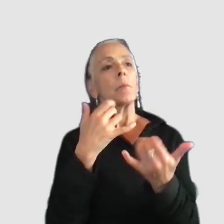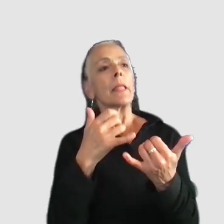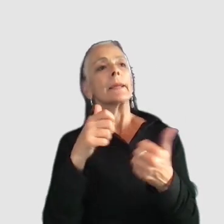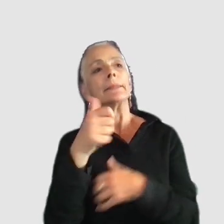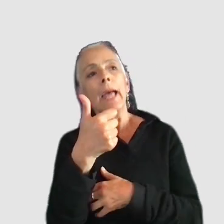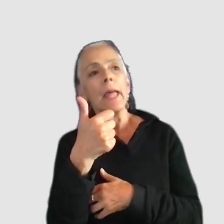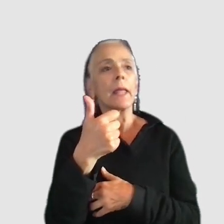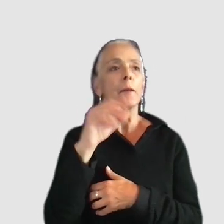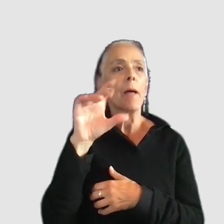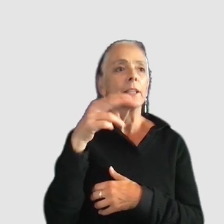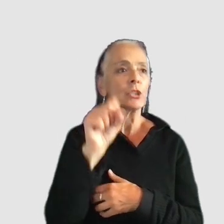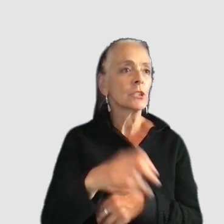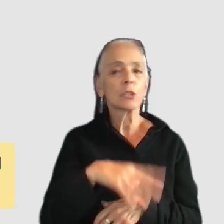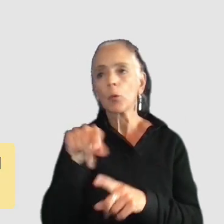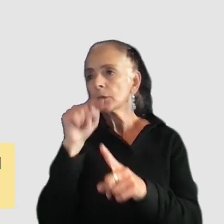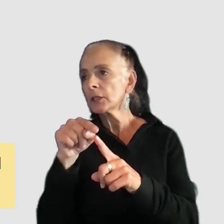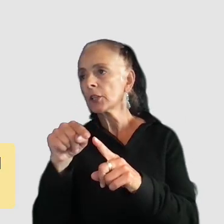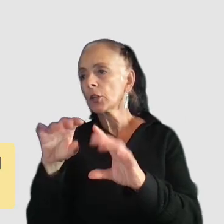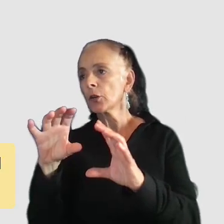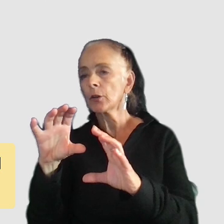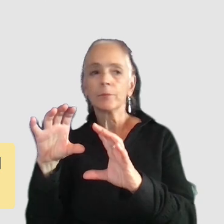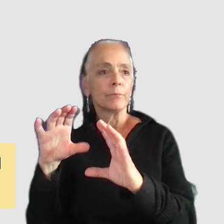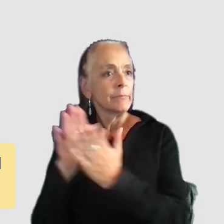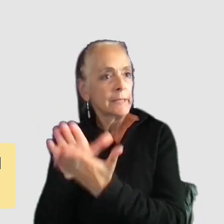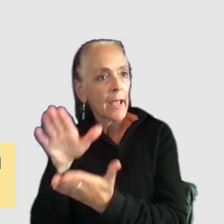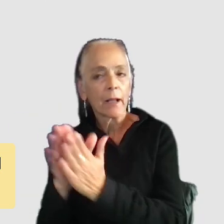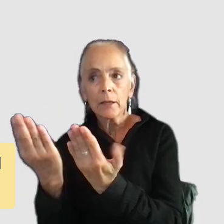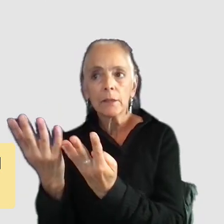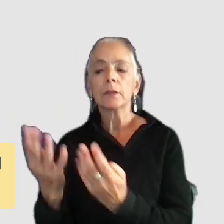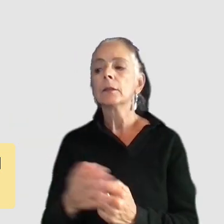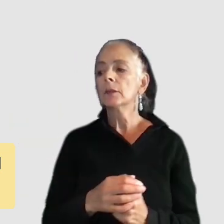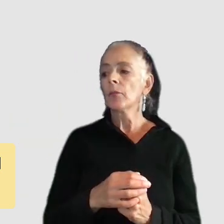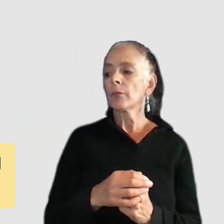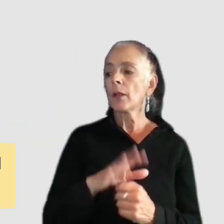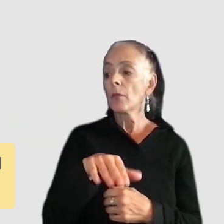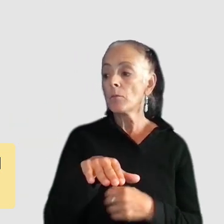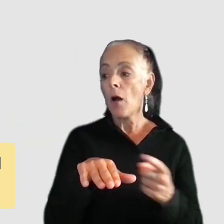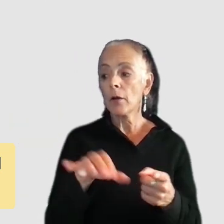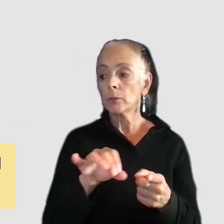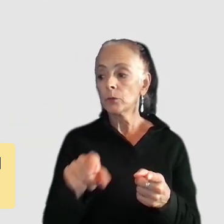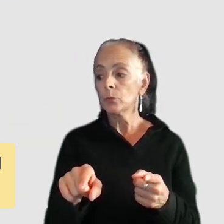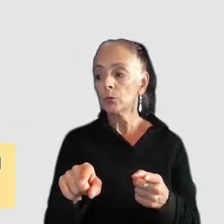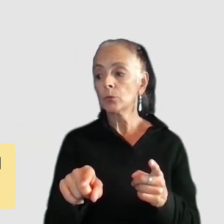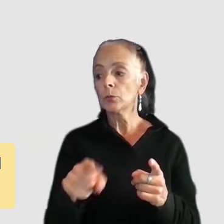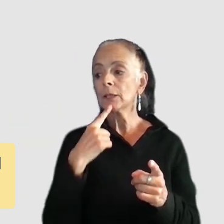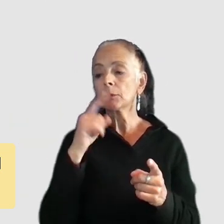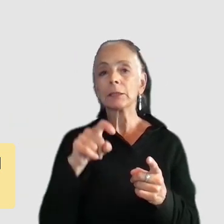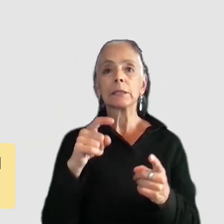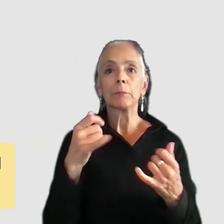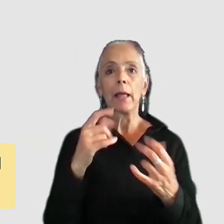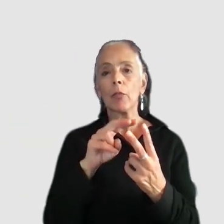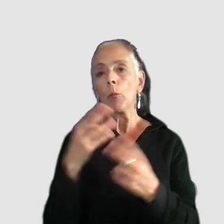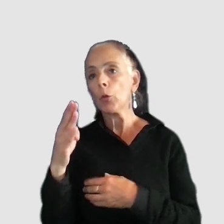play a particular class or deck uh mtg arena also uh on the bottom there directs you to play uh blue or red spells